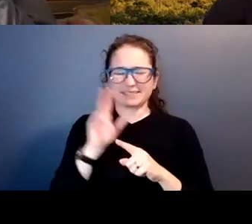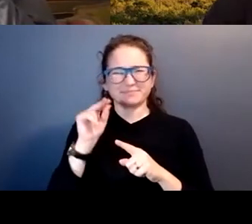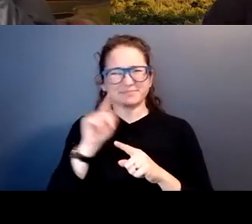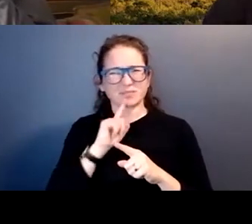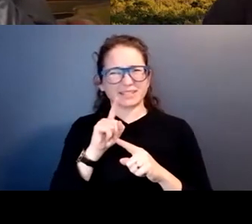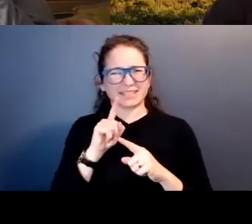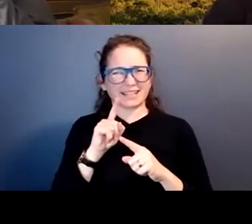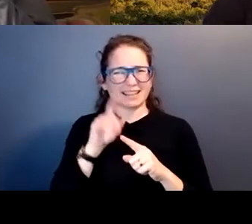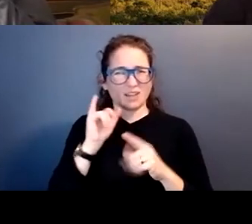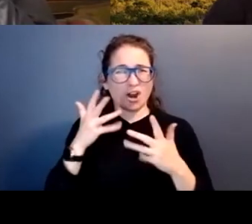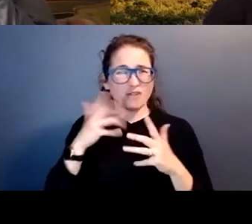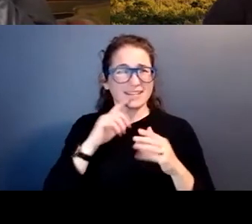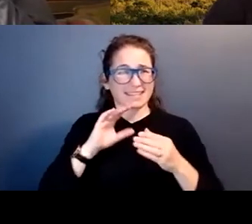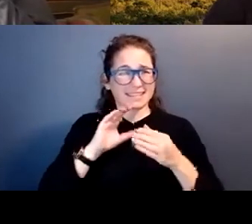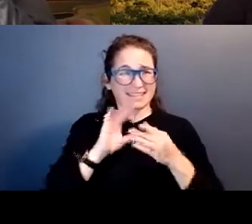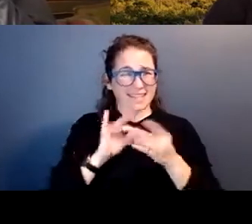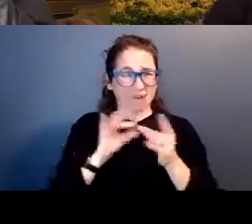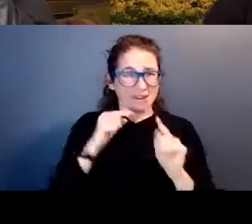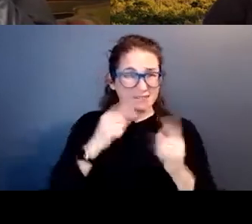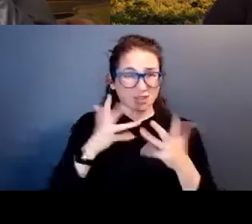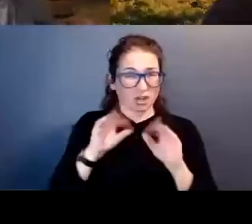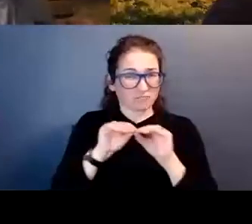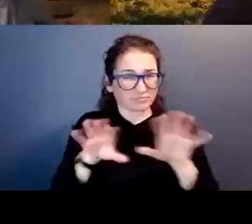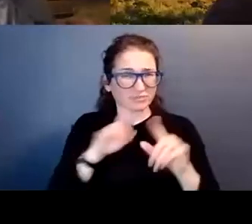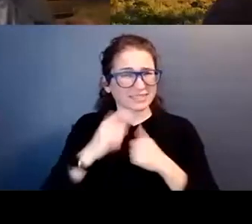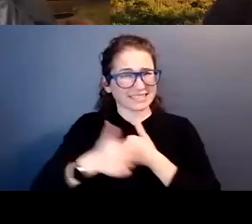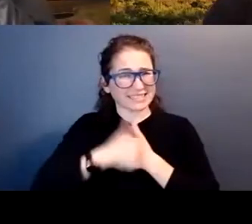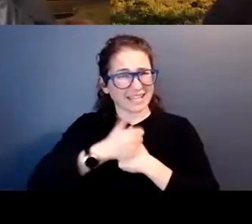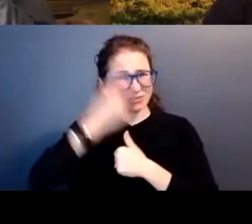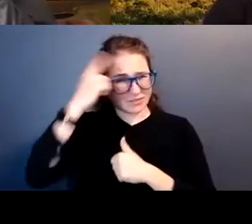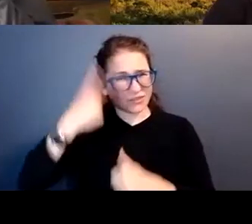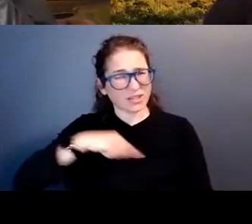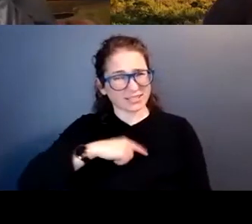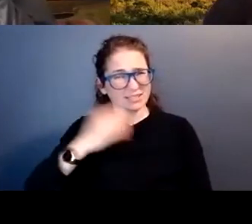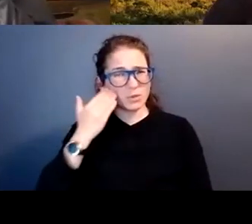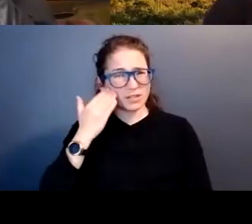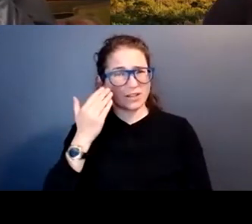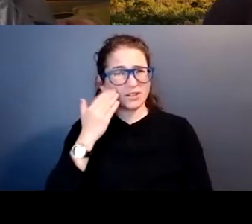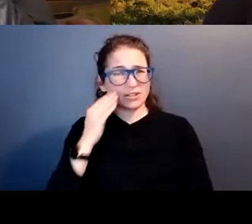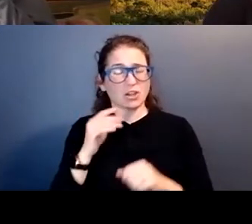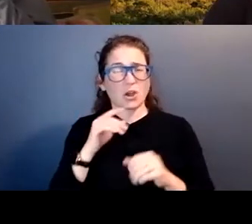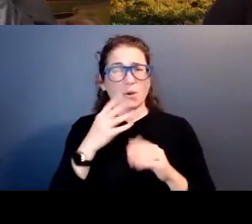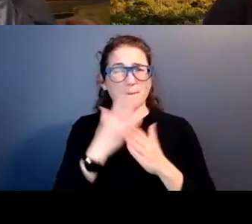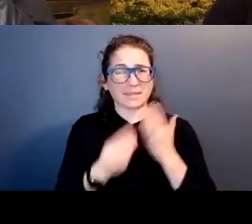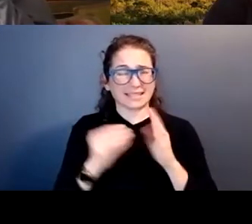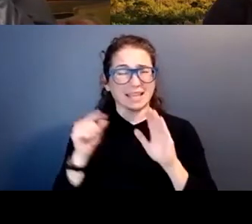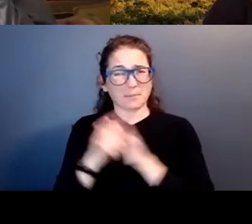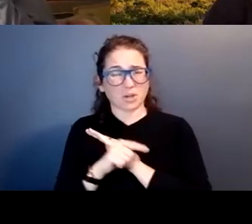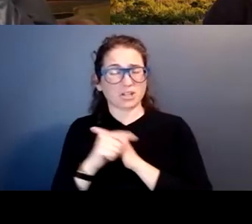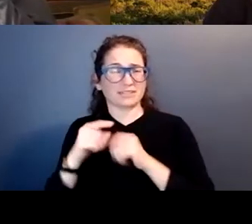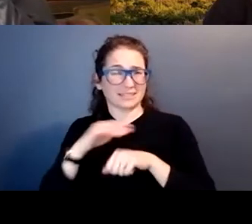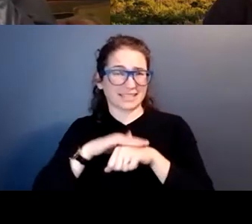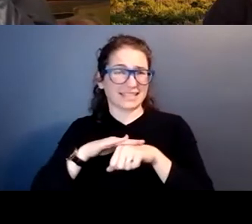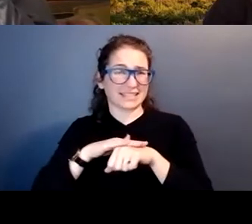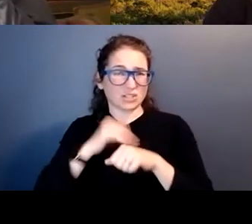already narrative that already is out there that is dangerous to us. We know that missing and murdered indigenous women is a problem in this country and